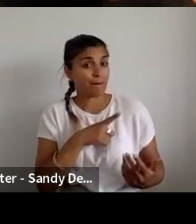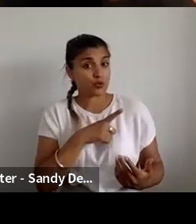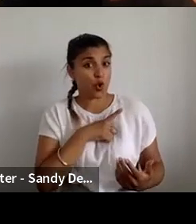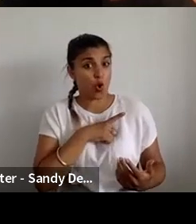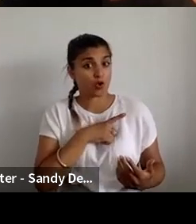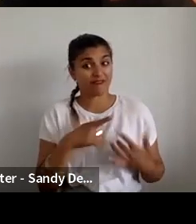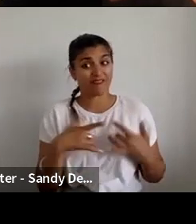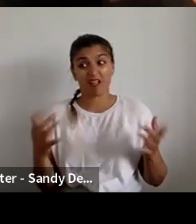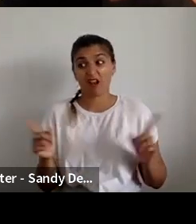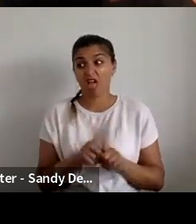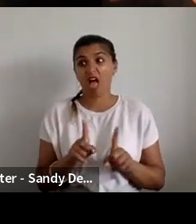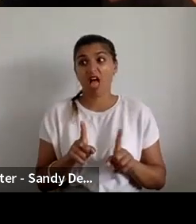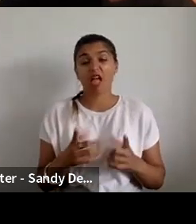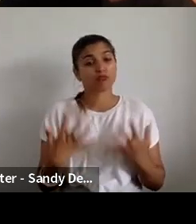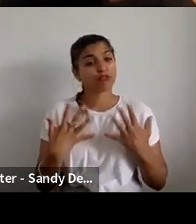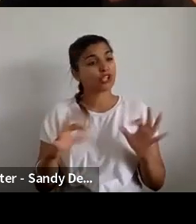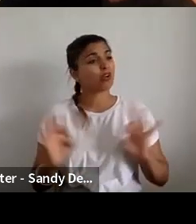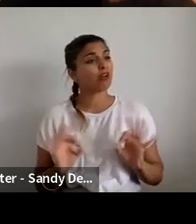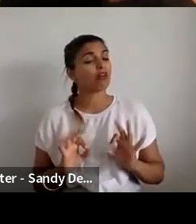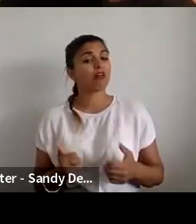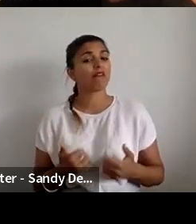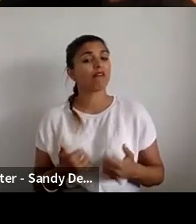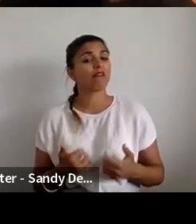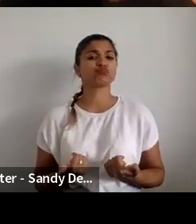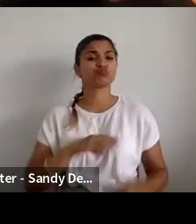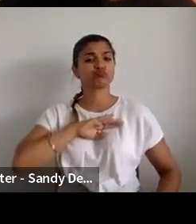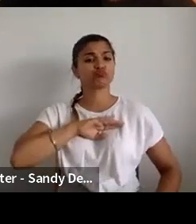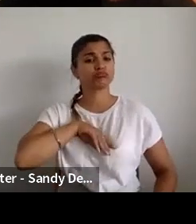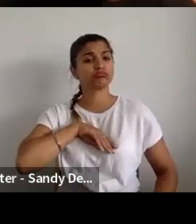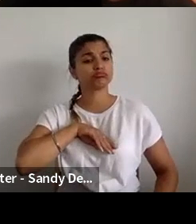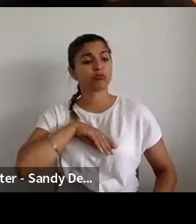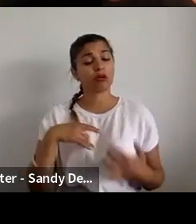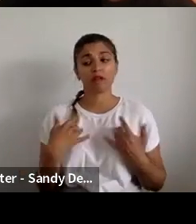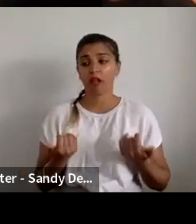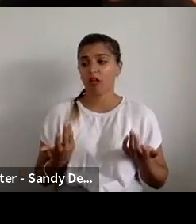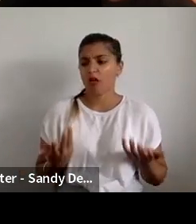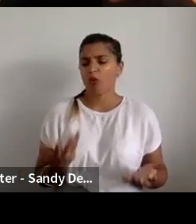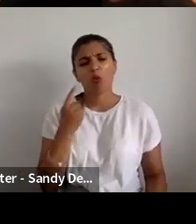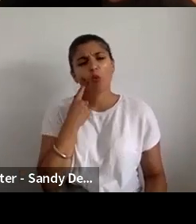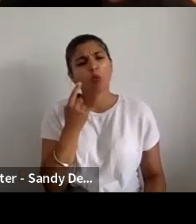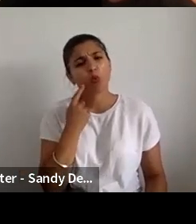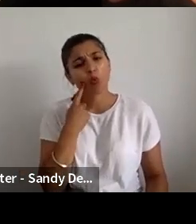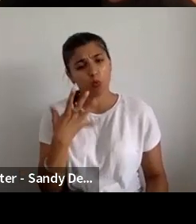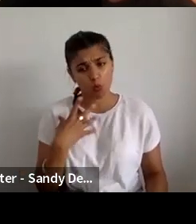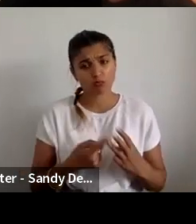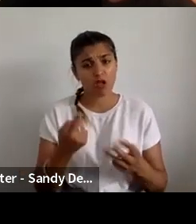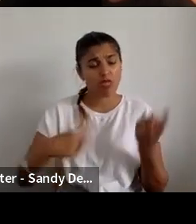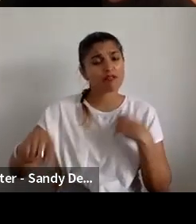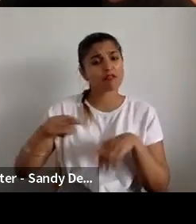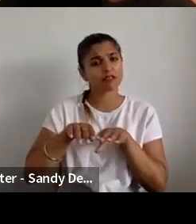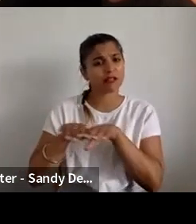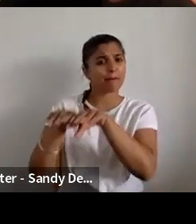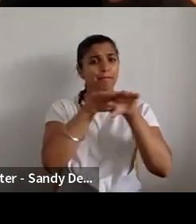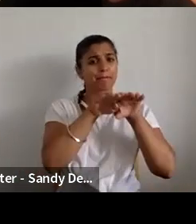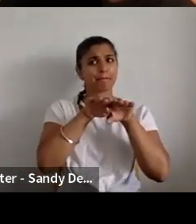low pressure. It's really refreshing. It's easy. Like, why can't everyone else do this? And obviously, like, that's what